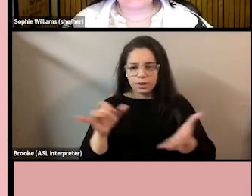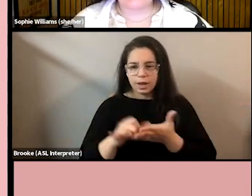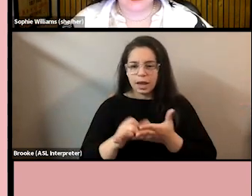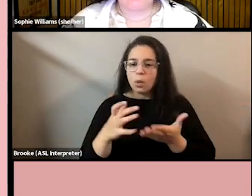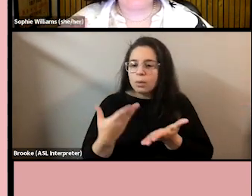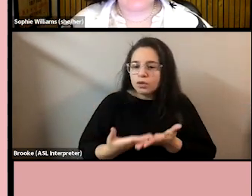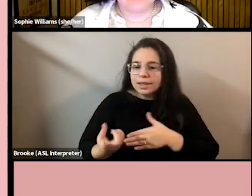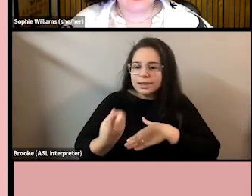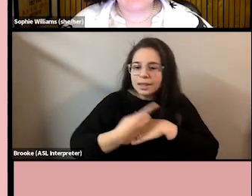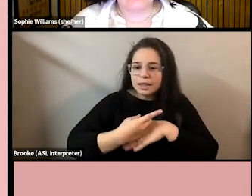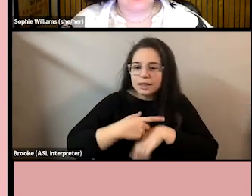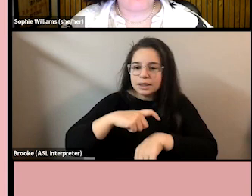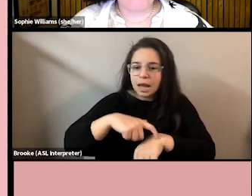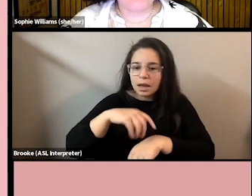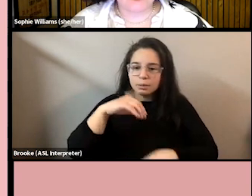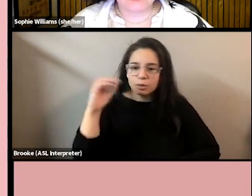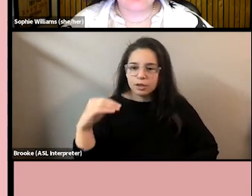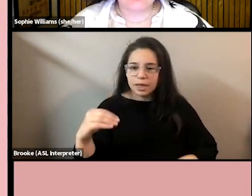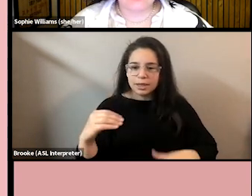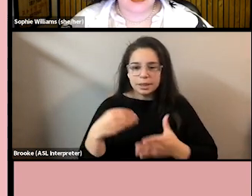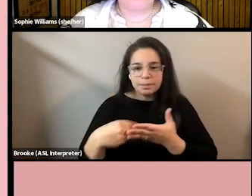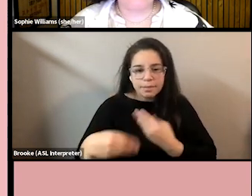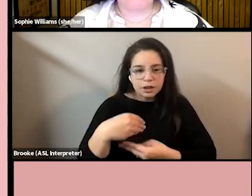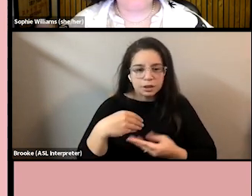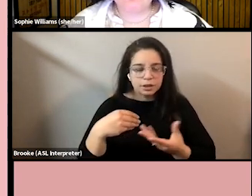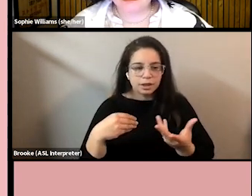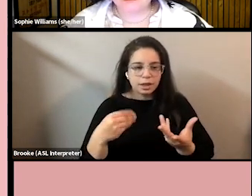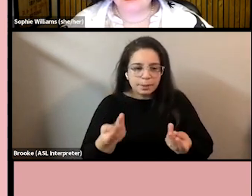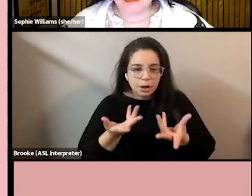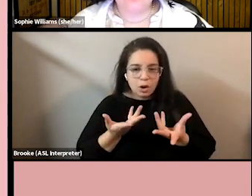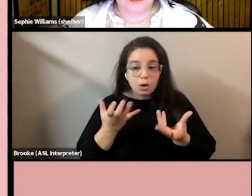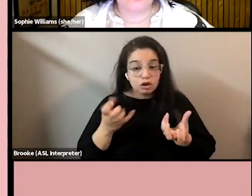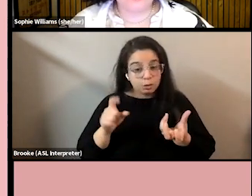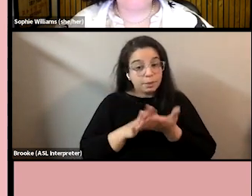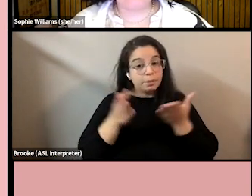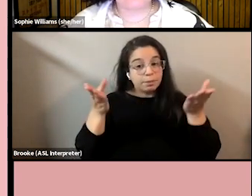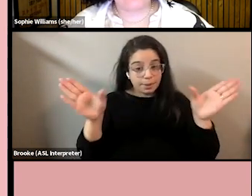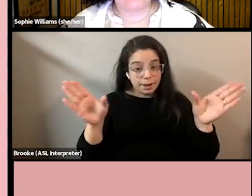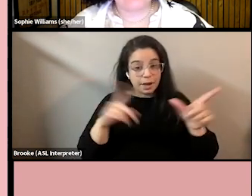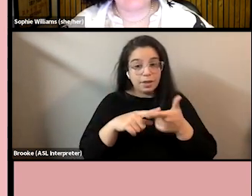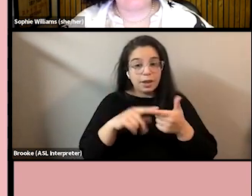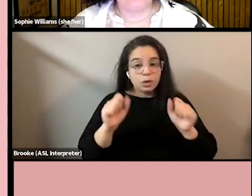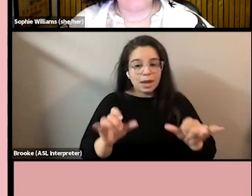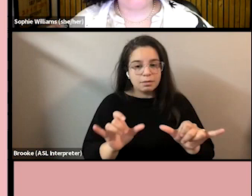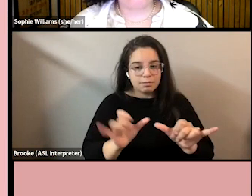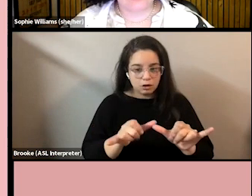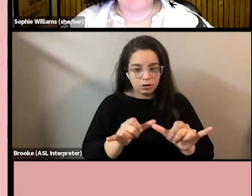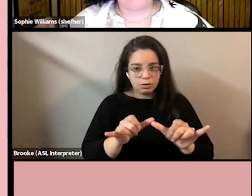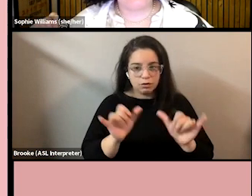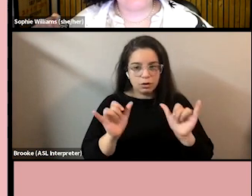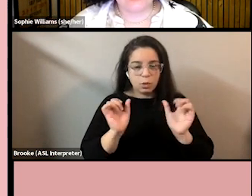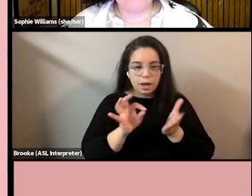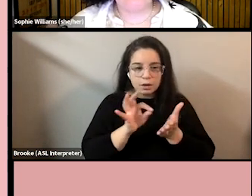want dates. I want percentages. I want budgets. I want them to be public, and then we can measure against them. We can